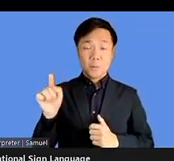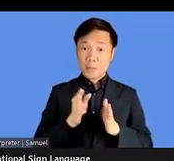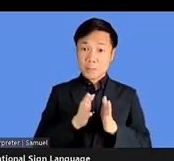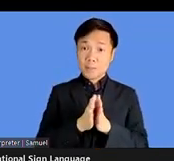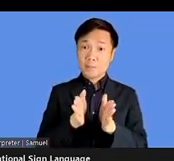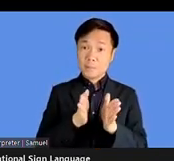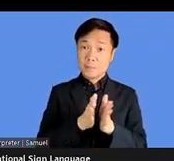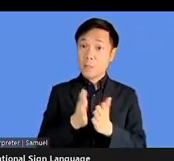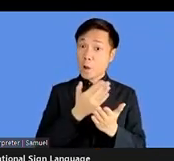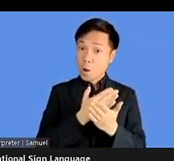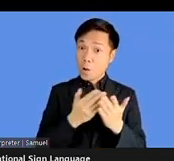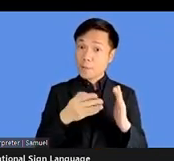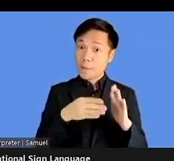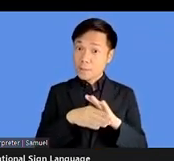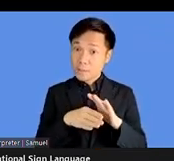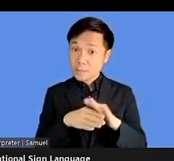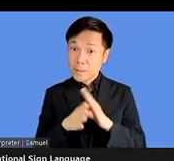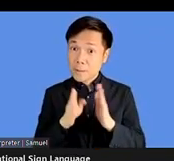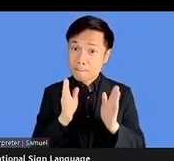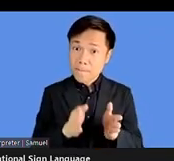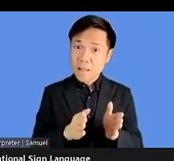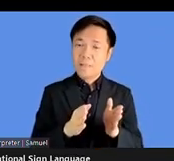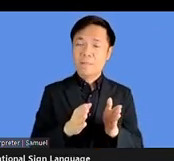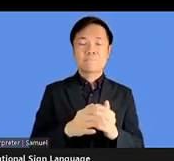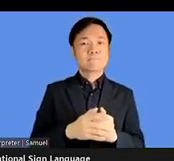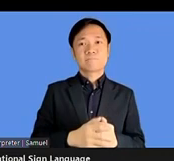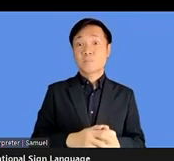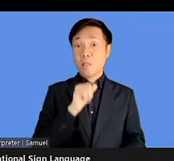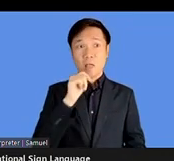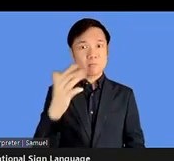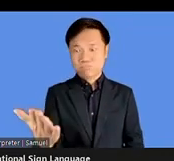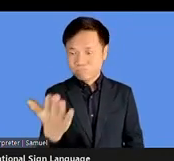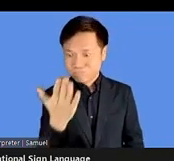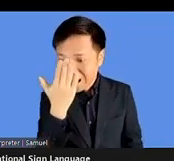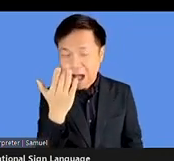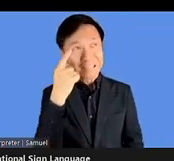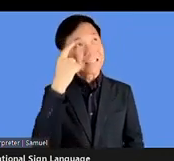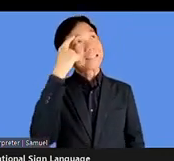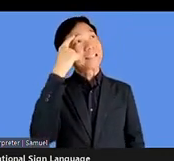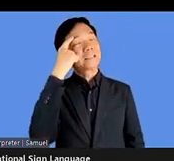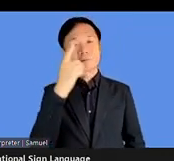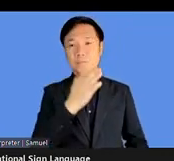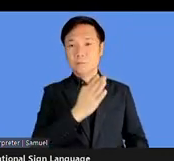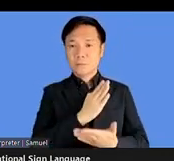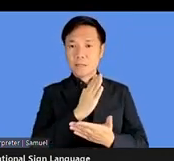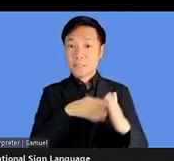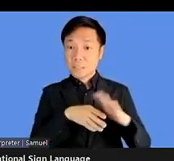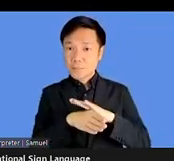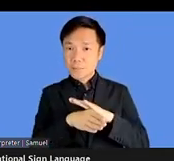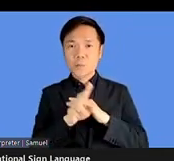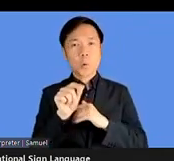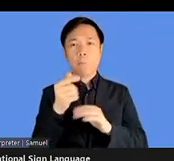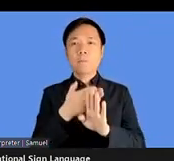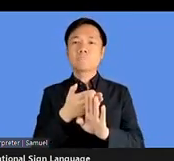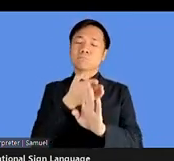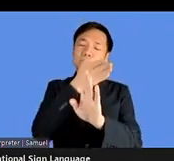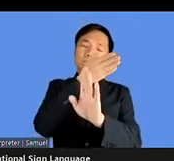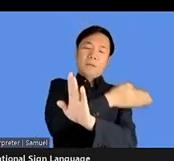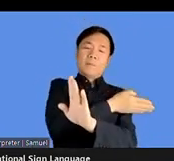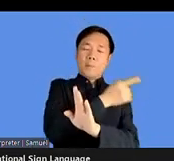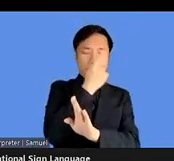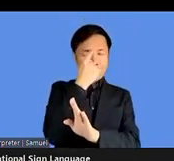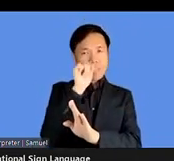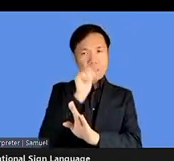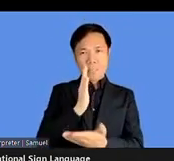has to be there right from the start, and there has to be the processes that keep the accessibility sustained.